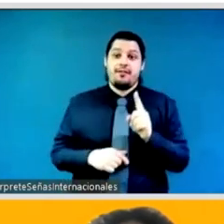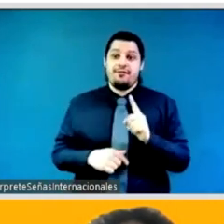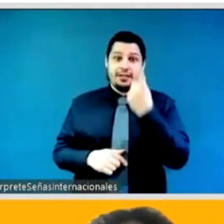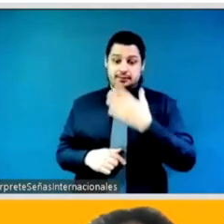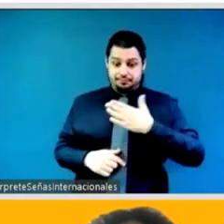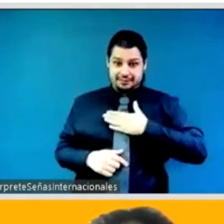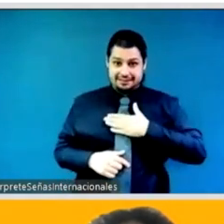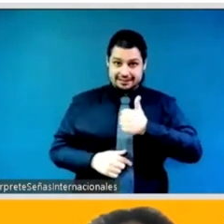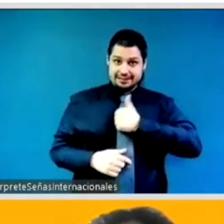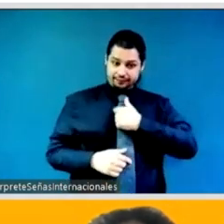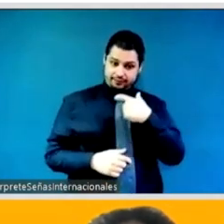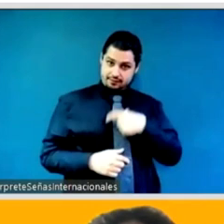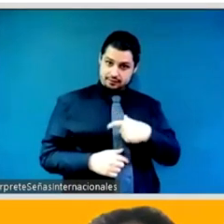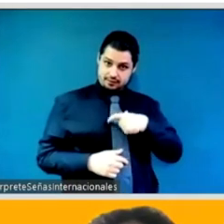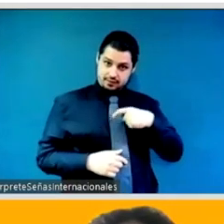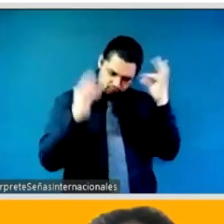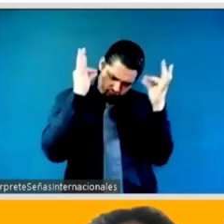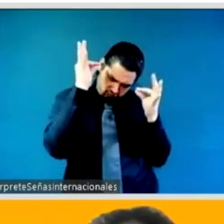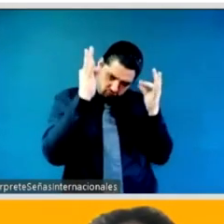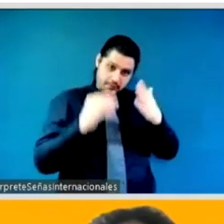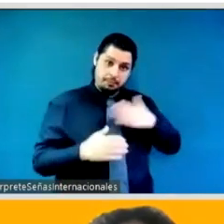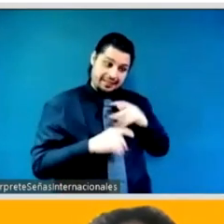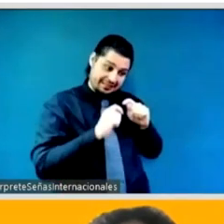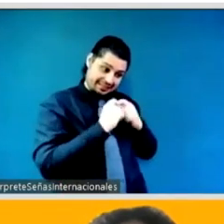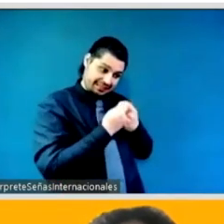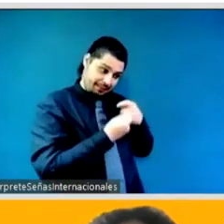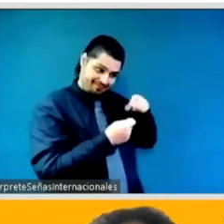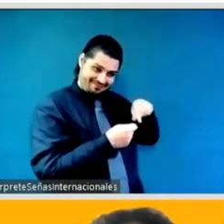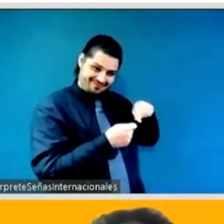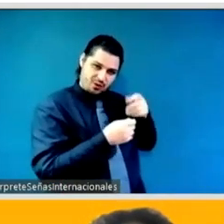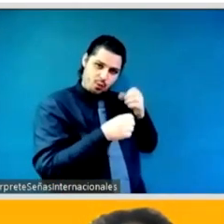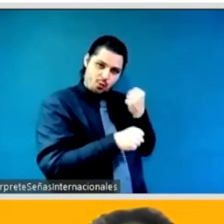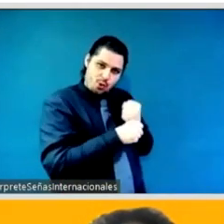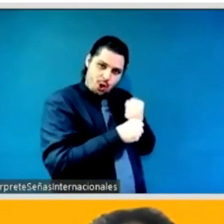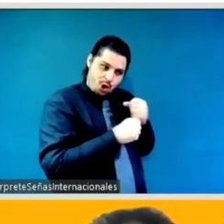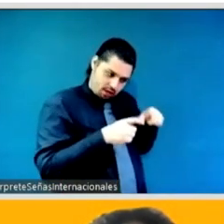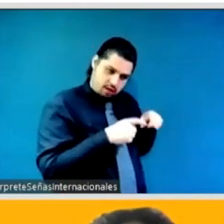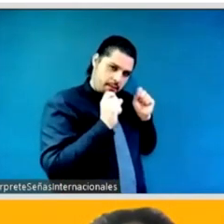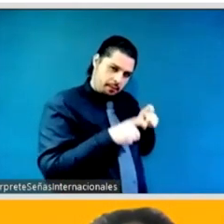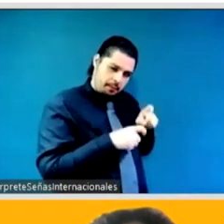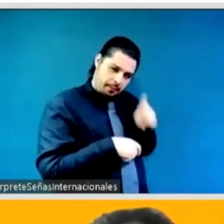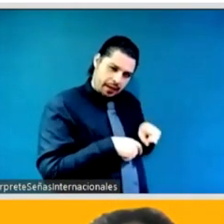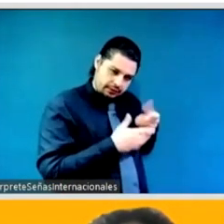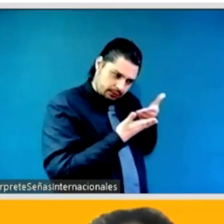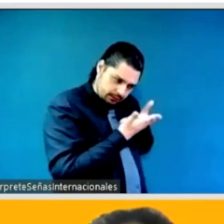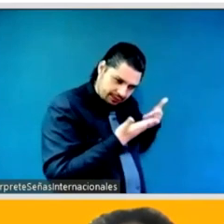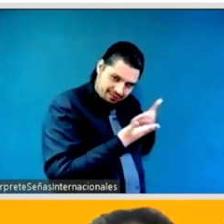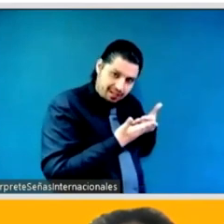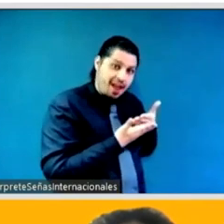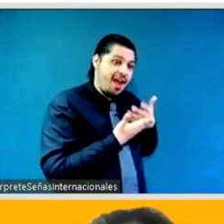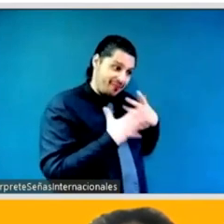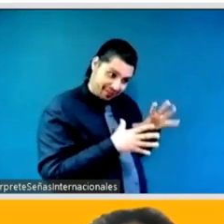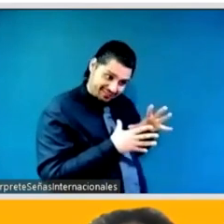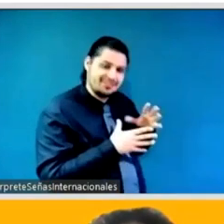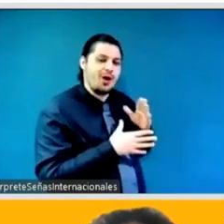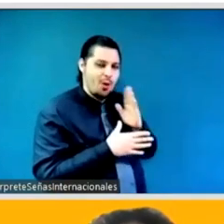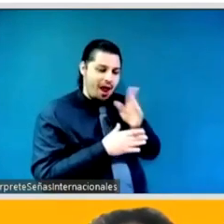but to be able to look at our own individual like institutional policies to see if they are actually feminist policies right so the